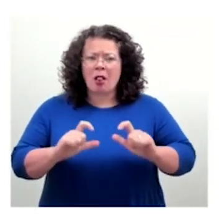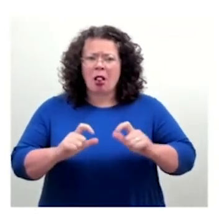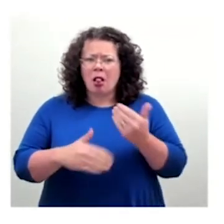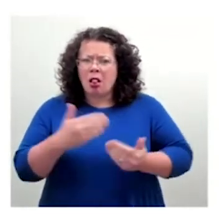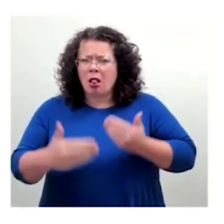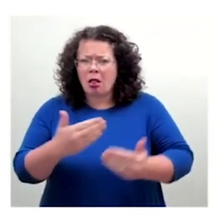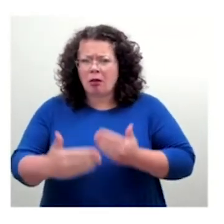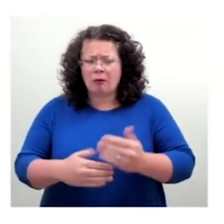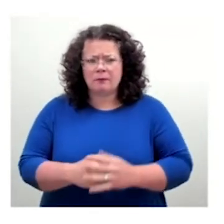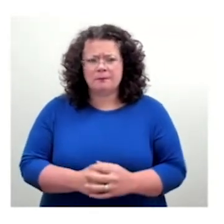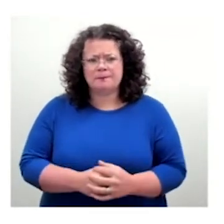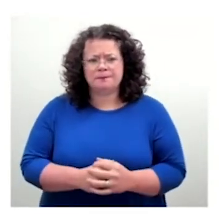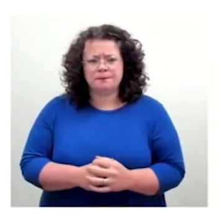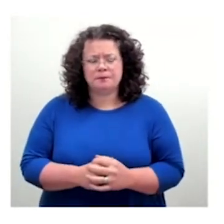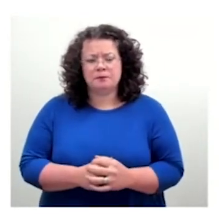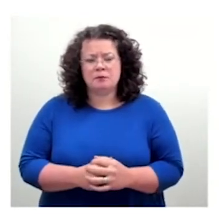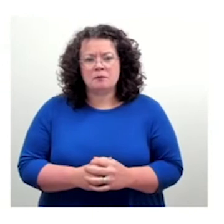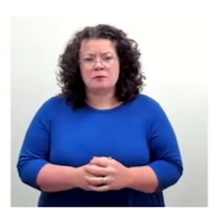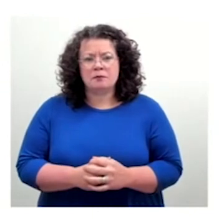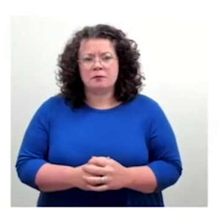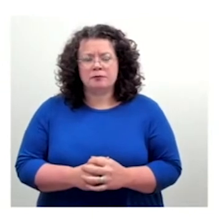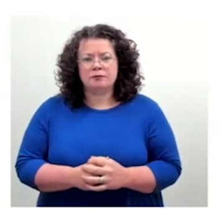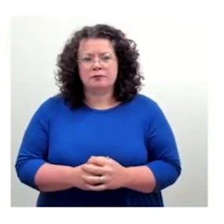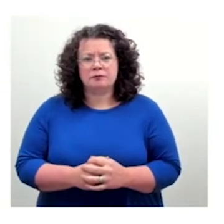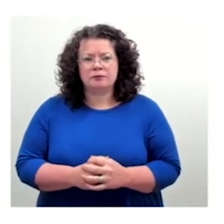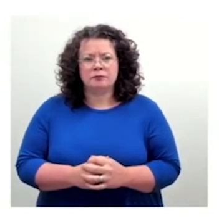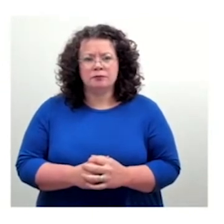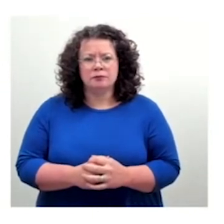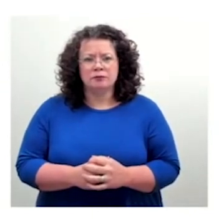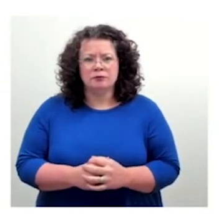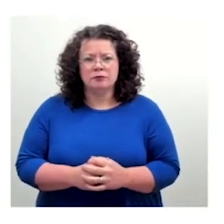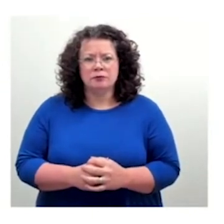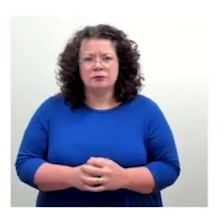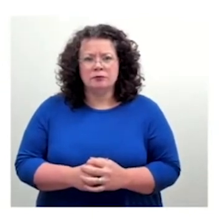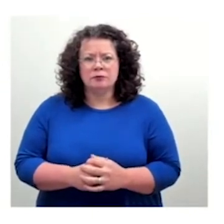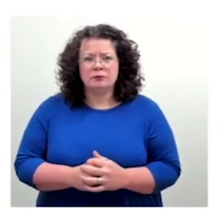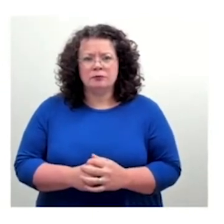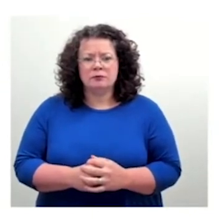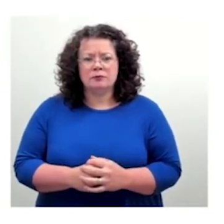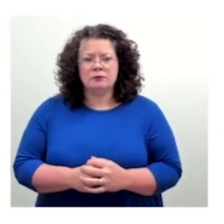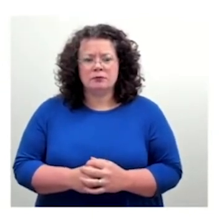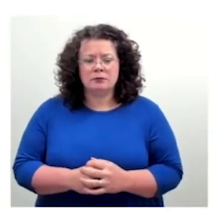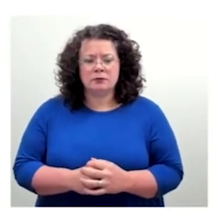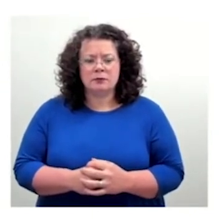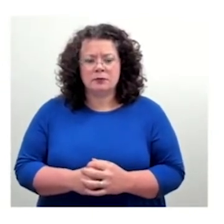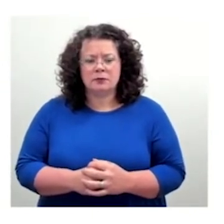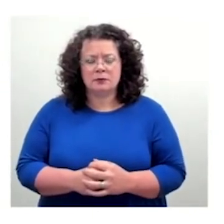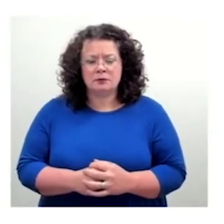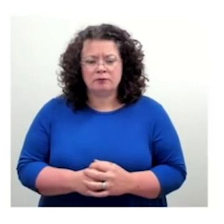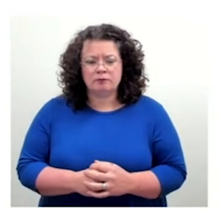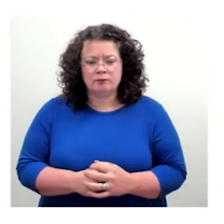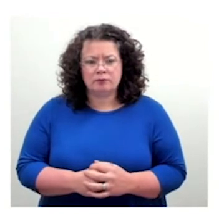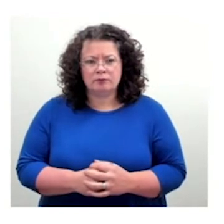I would say that we've done the lion's share of it. There are legacy pages, obviously, that don't have it, but they'll be retired eventually anyway.